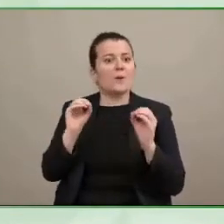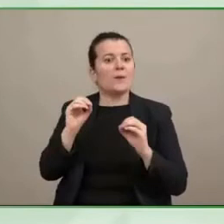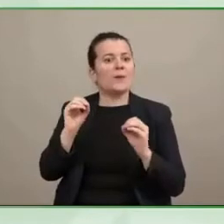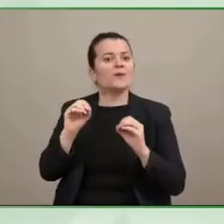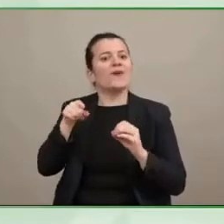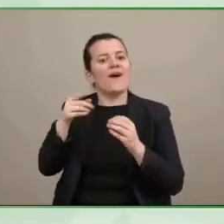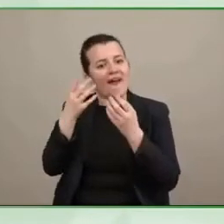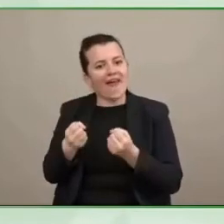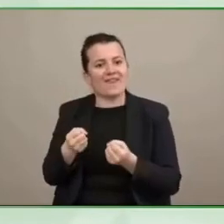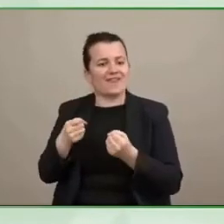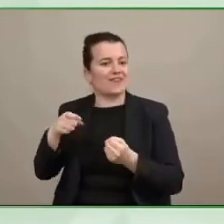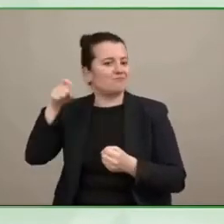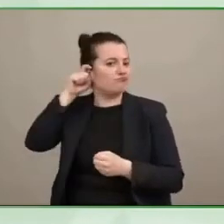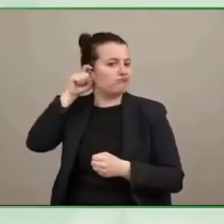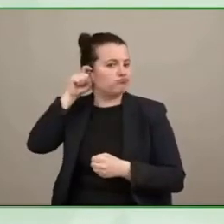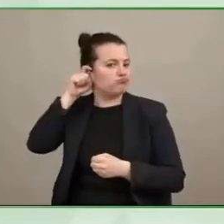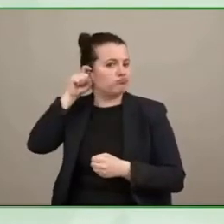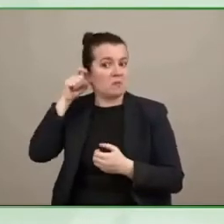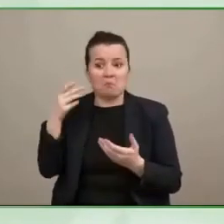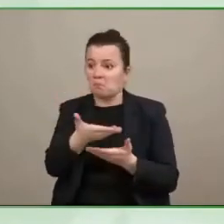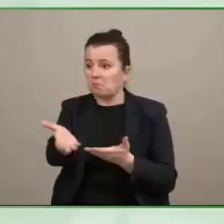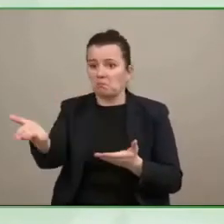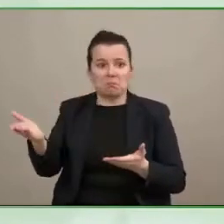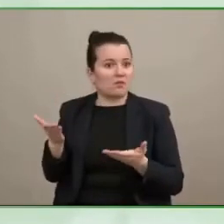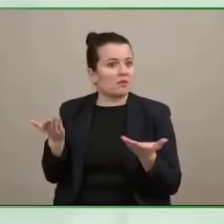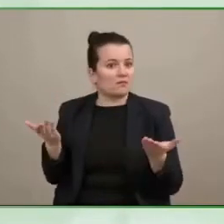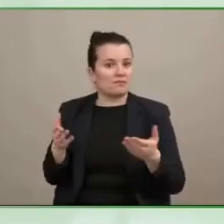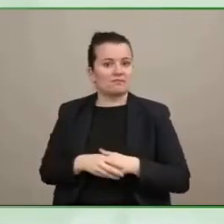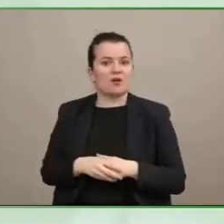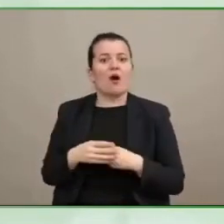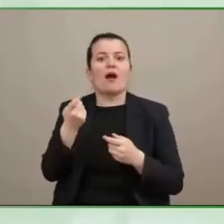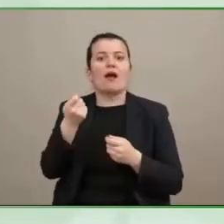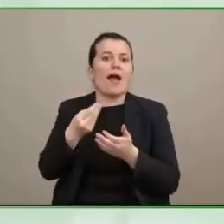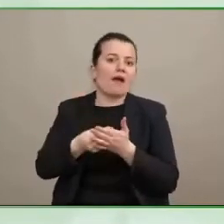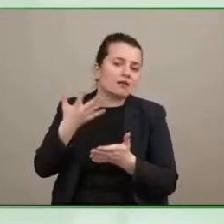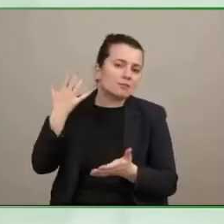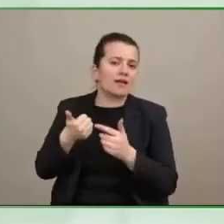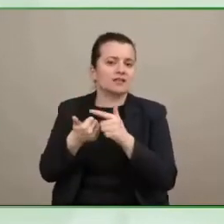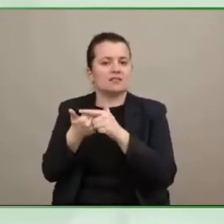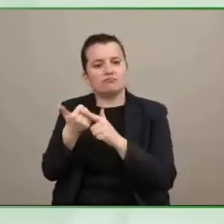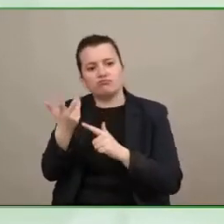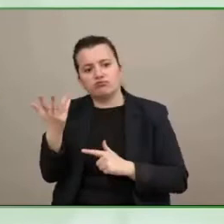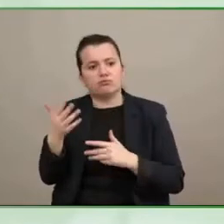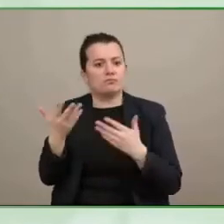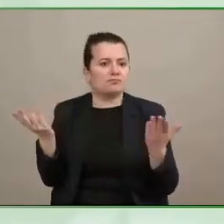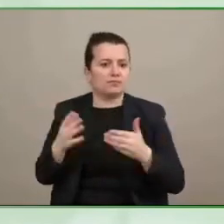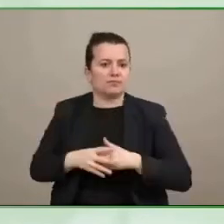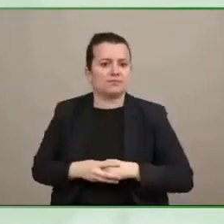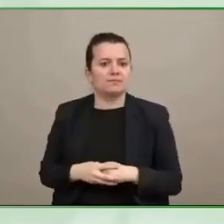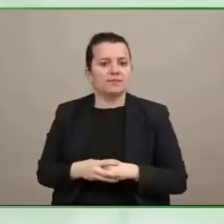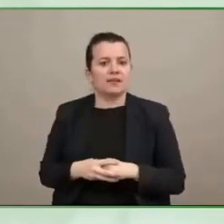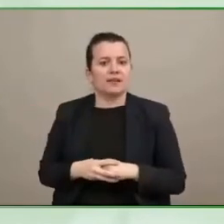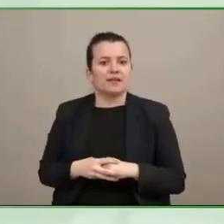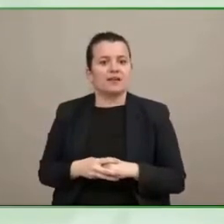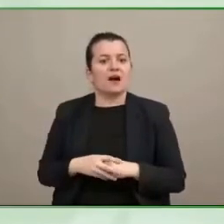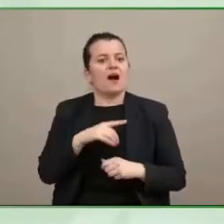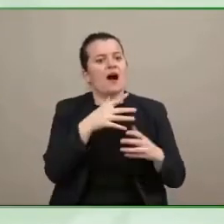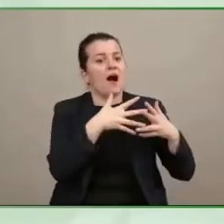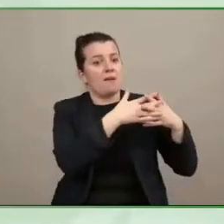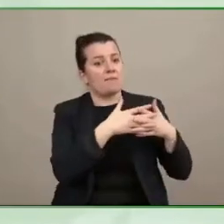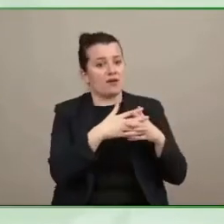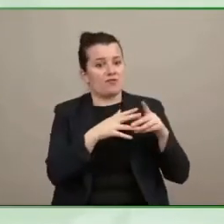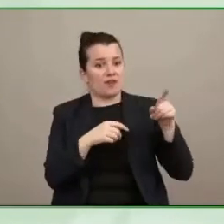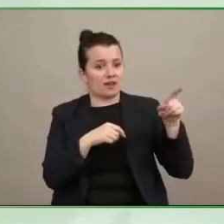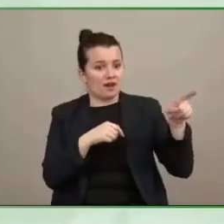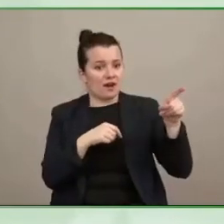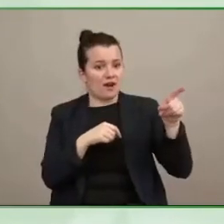over the care um proposed hearing regulations but you can't just go to one the